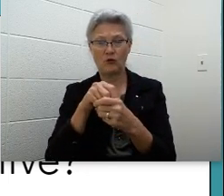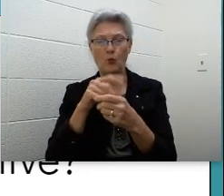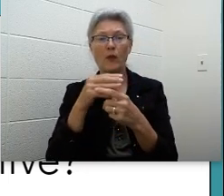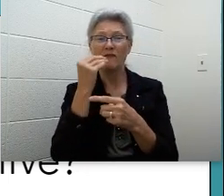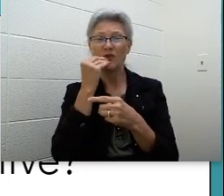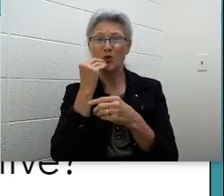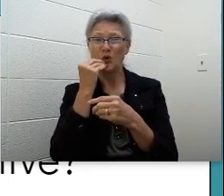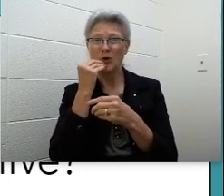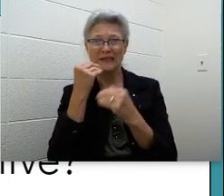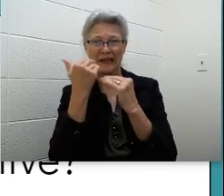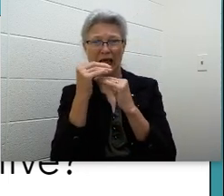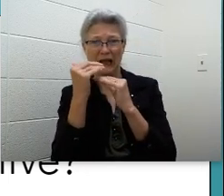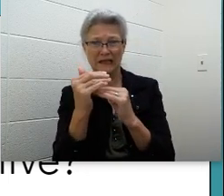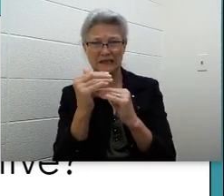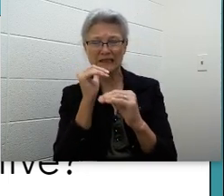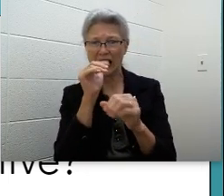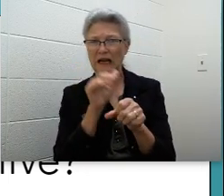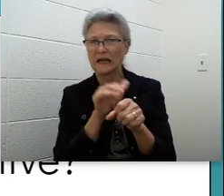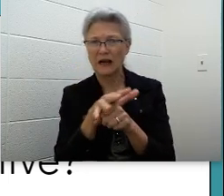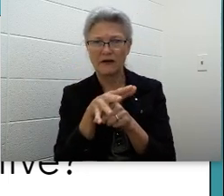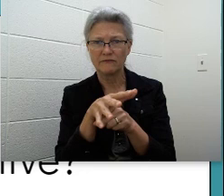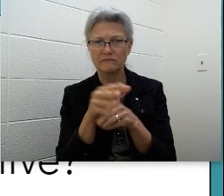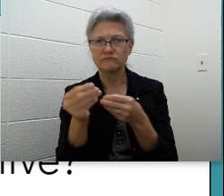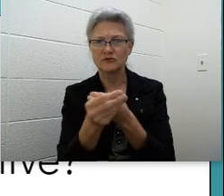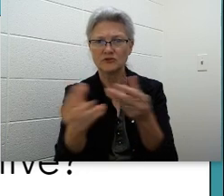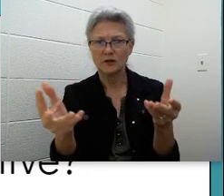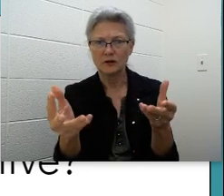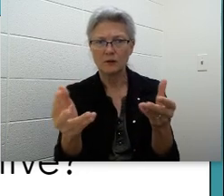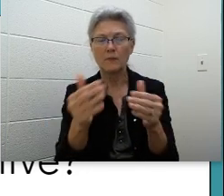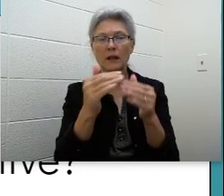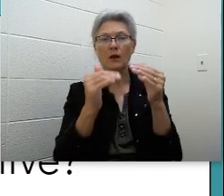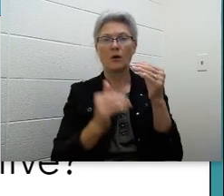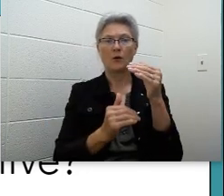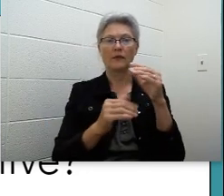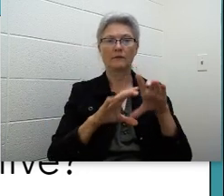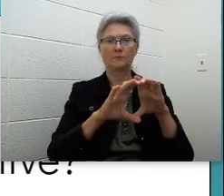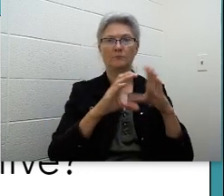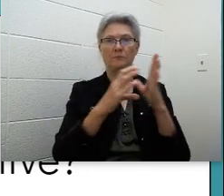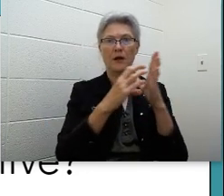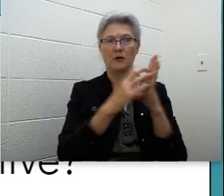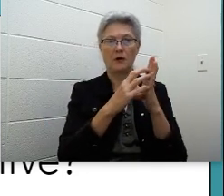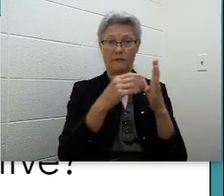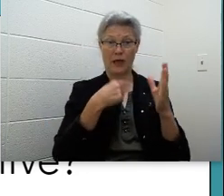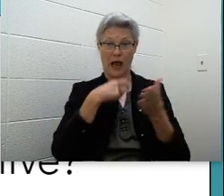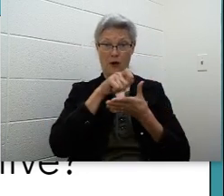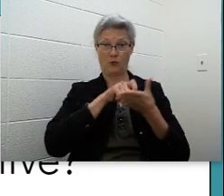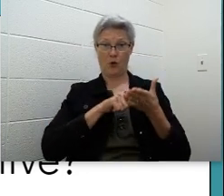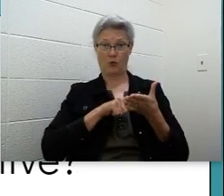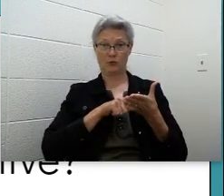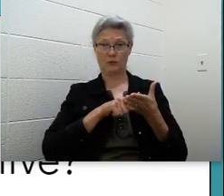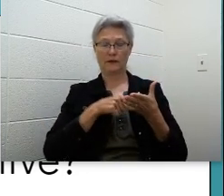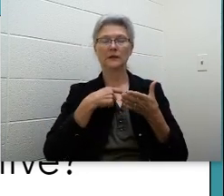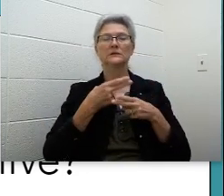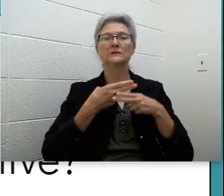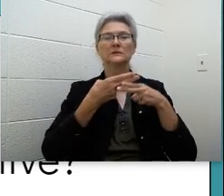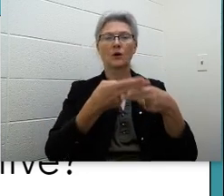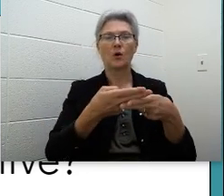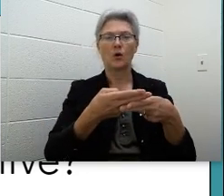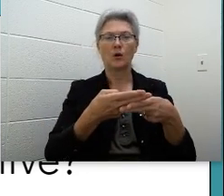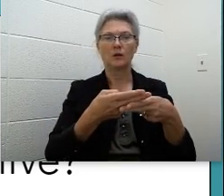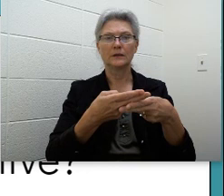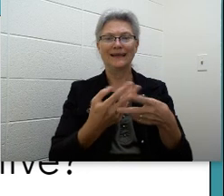there's not enough food to go around. Below the table, you'll find a paragraph that I wrote out. This is called an